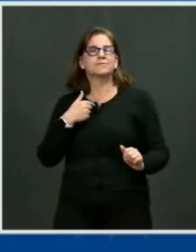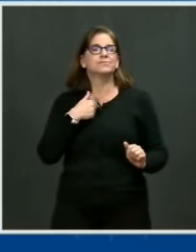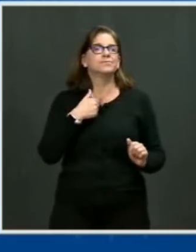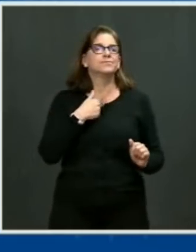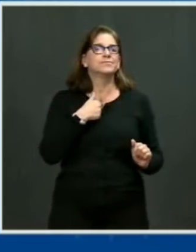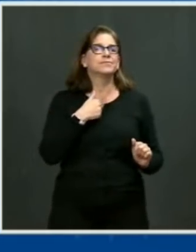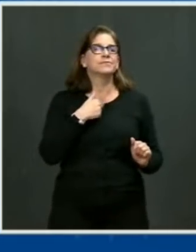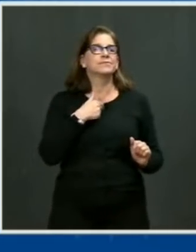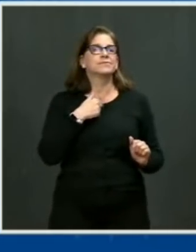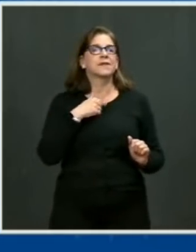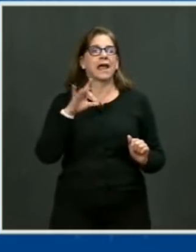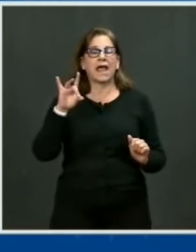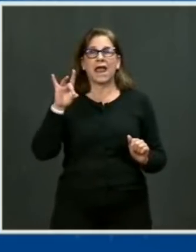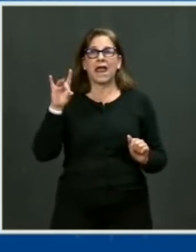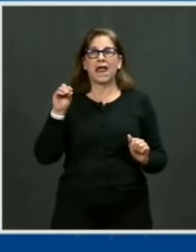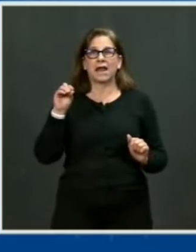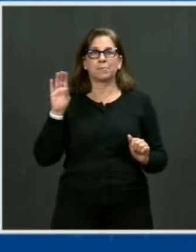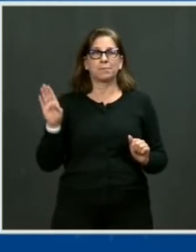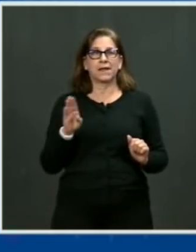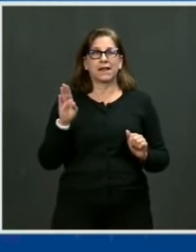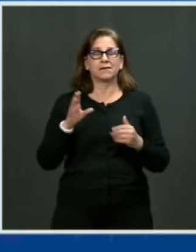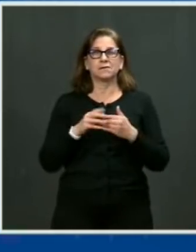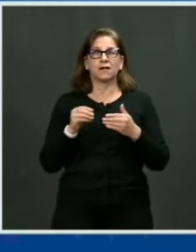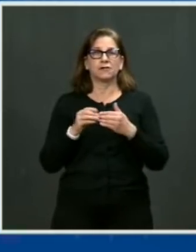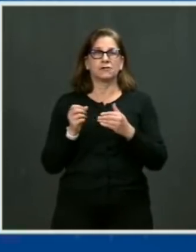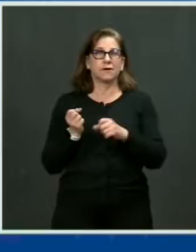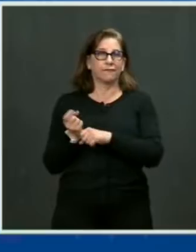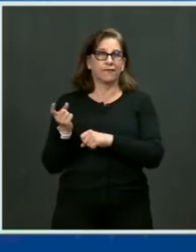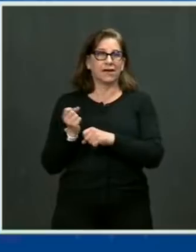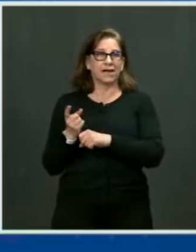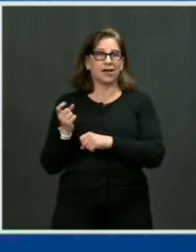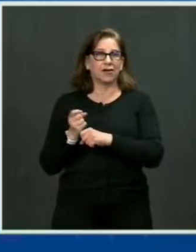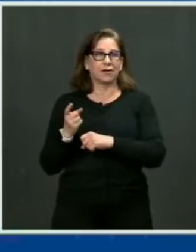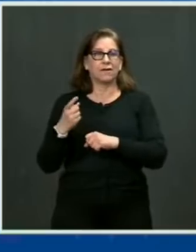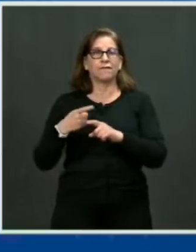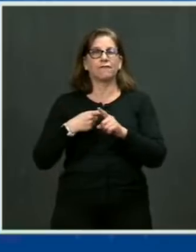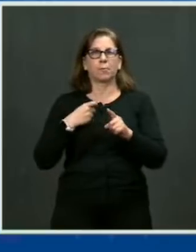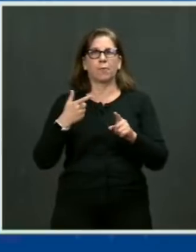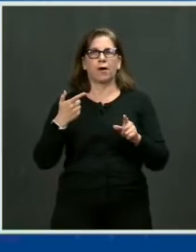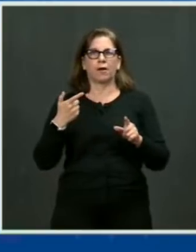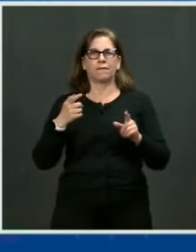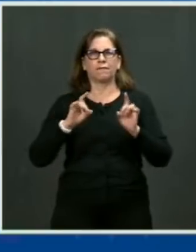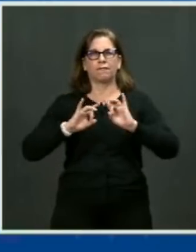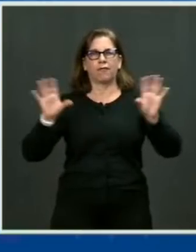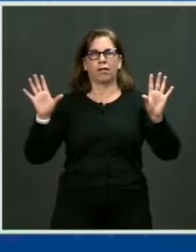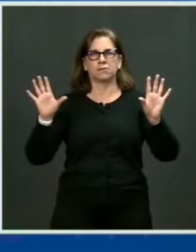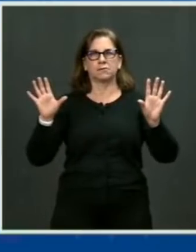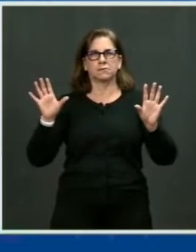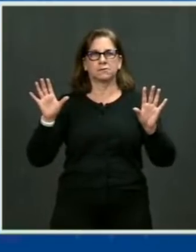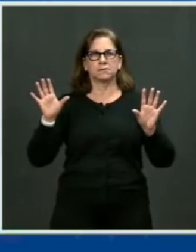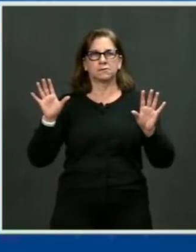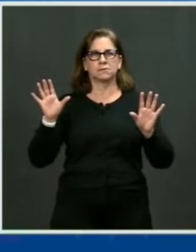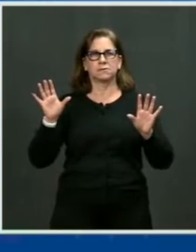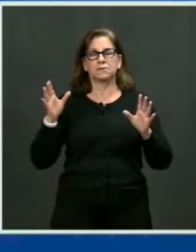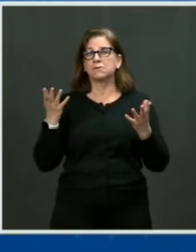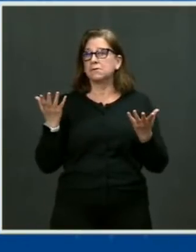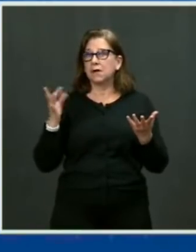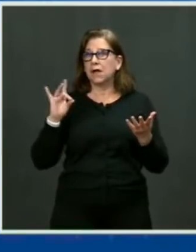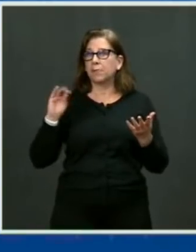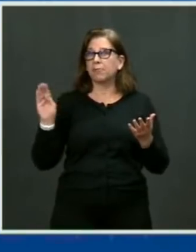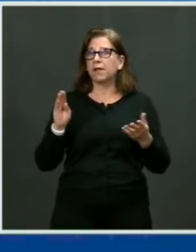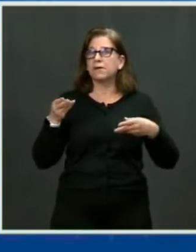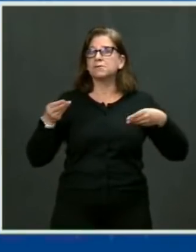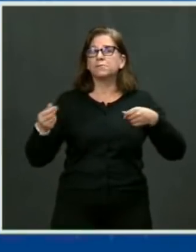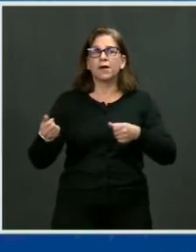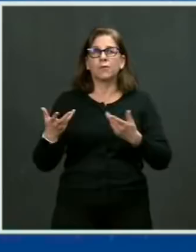a year. You say, how could that be, Joe? Hospital bills, physical therapy, trauma